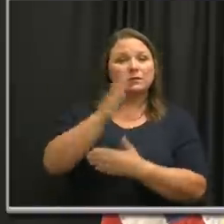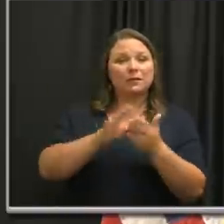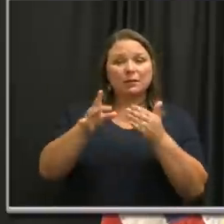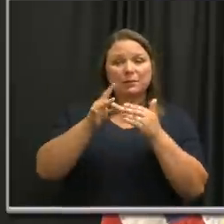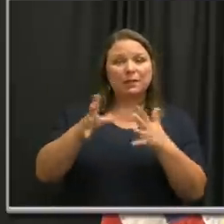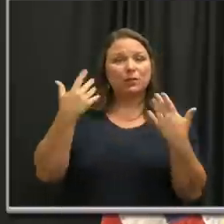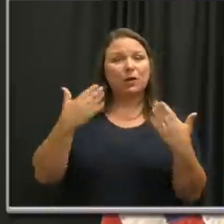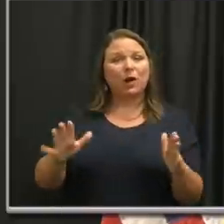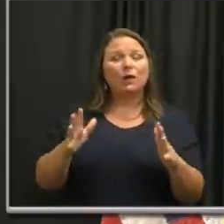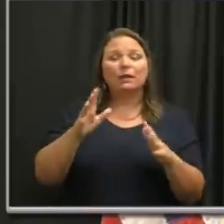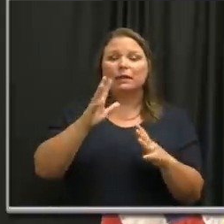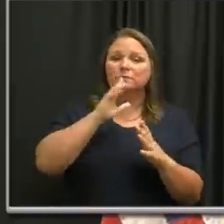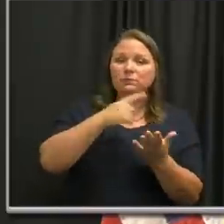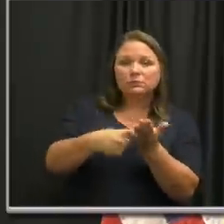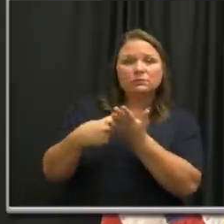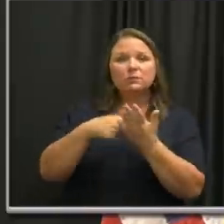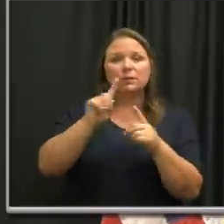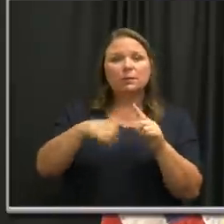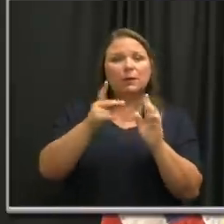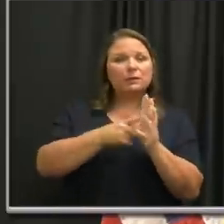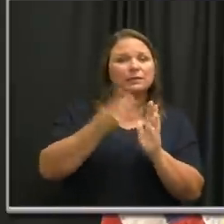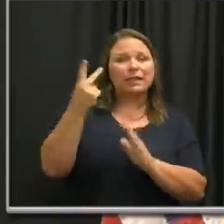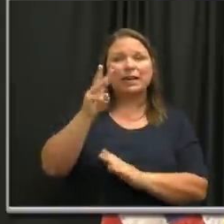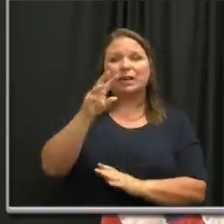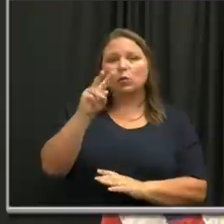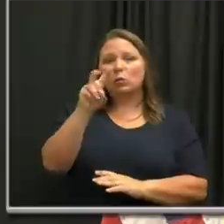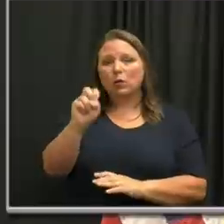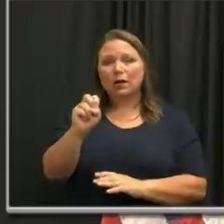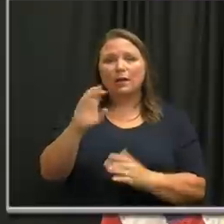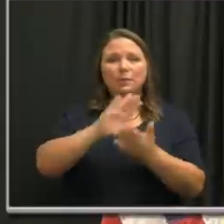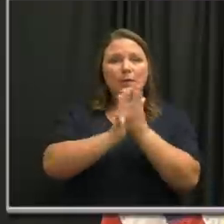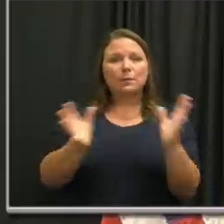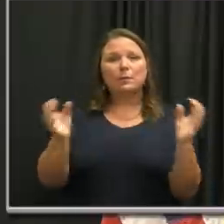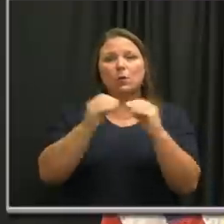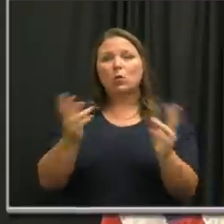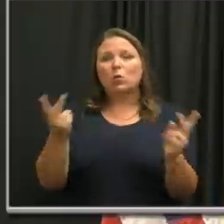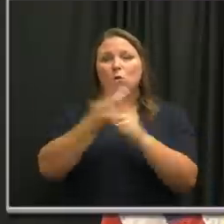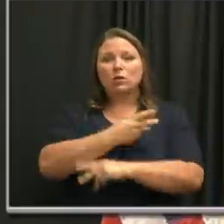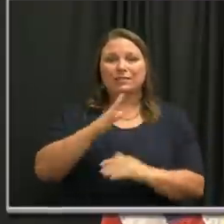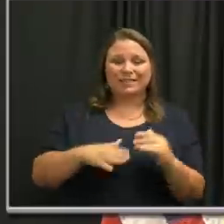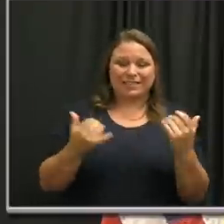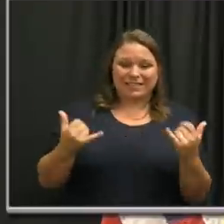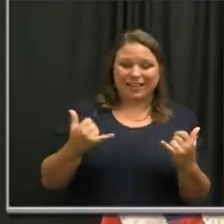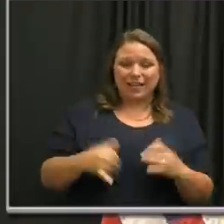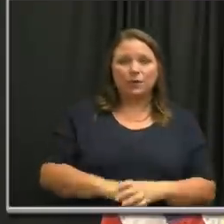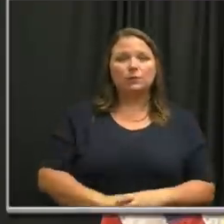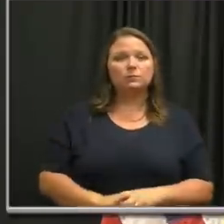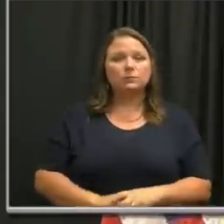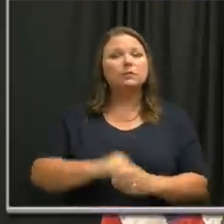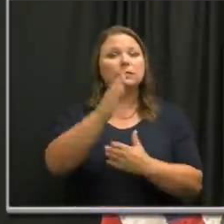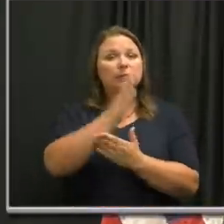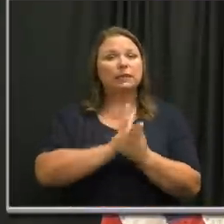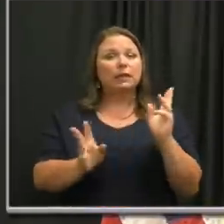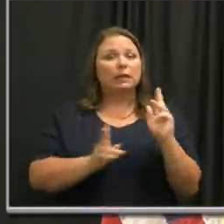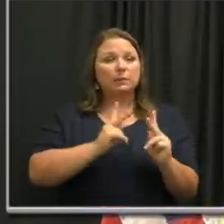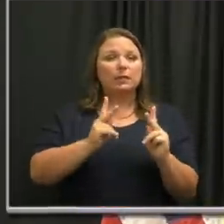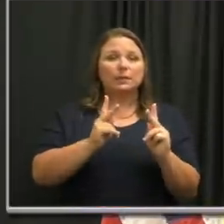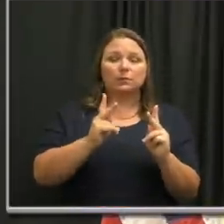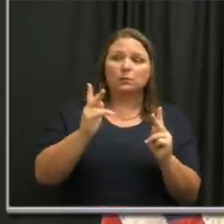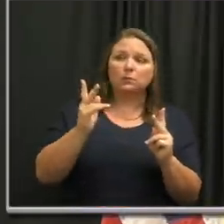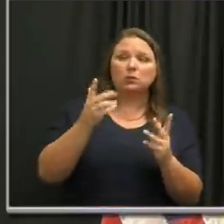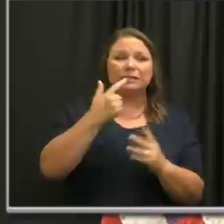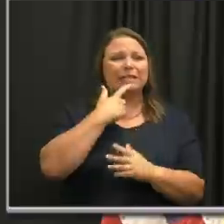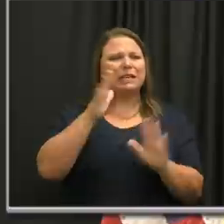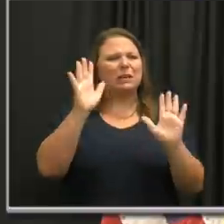speaking about the second wave being worse or being more manageable than the first. Some even suggested that there wouldn't be